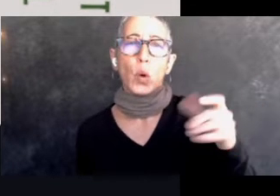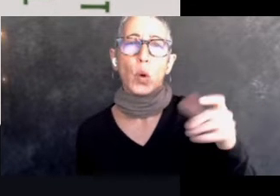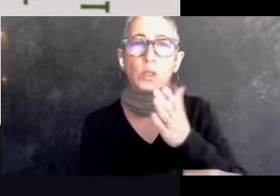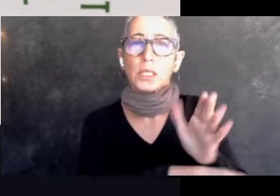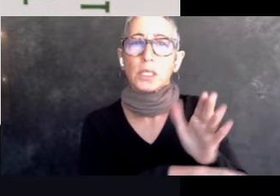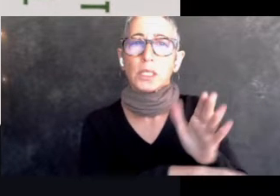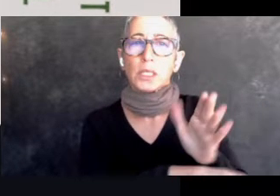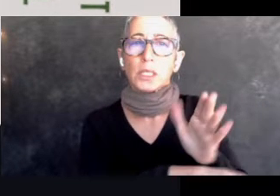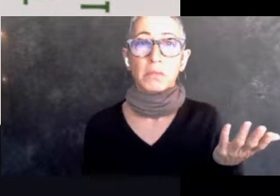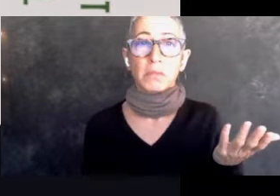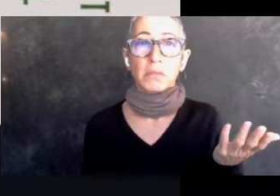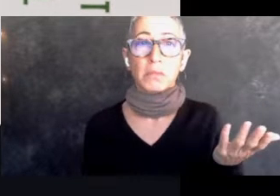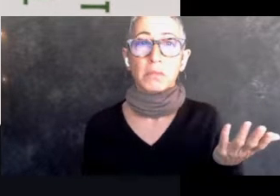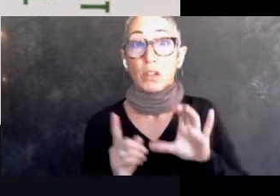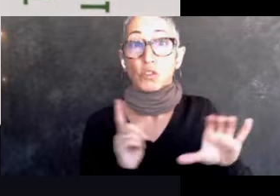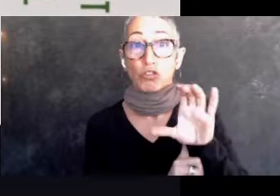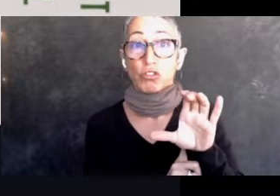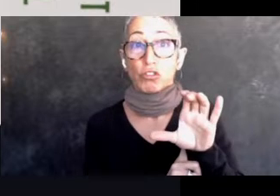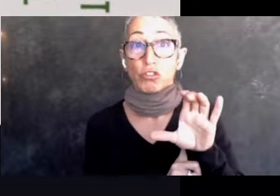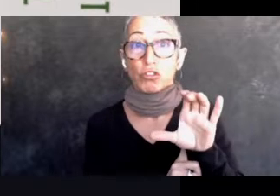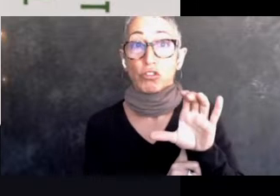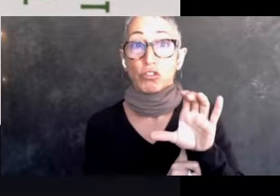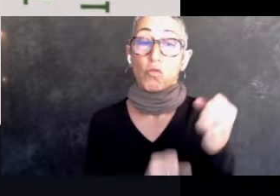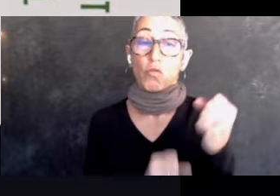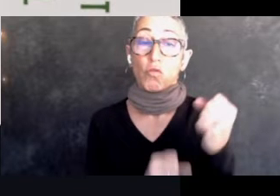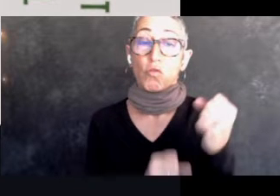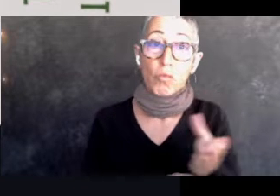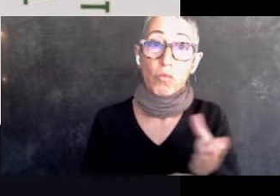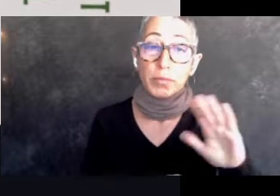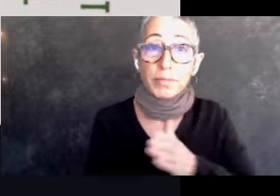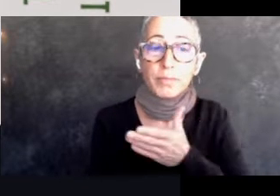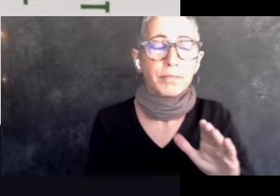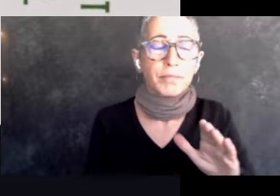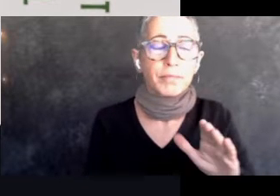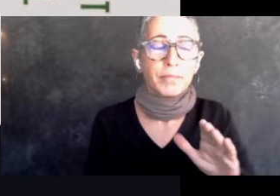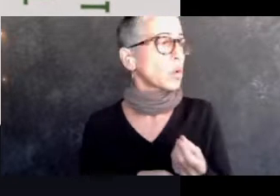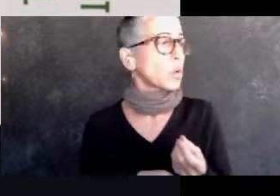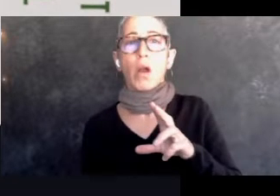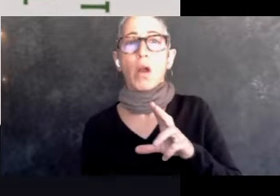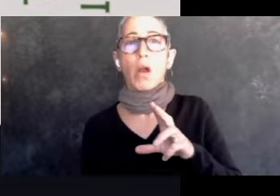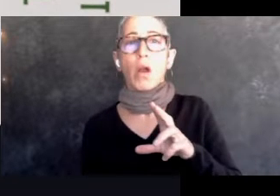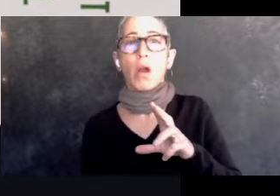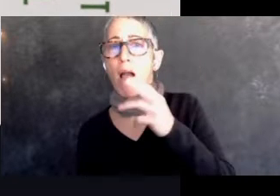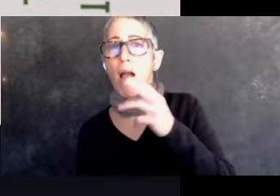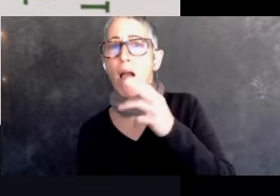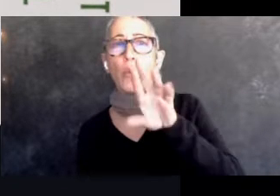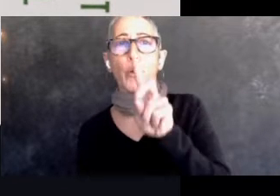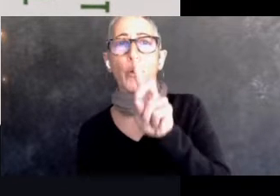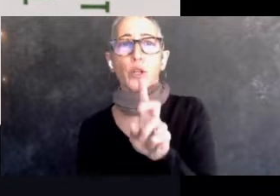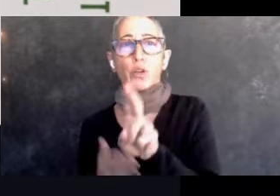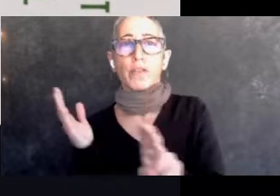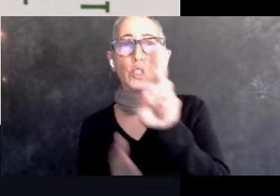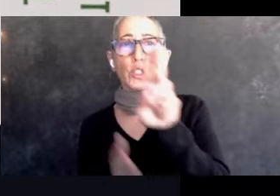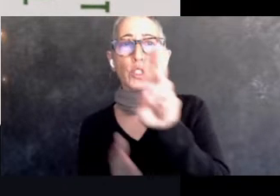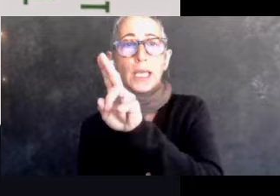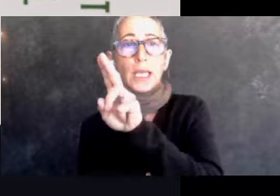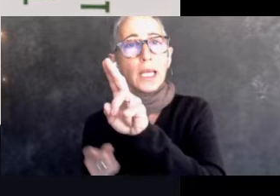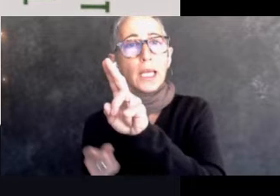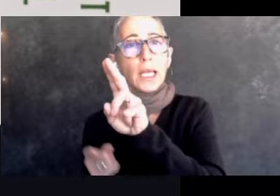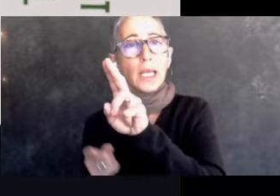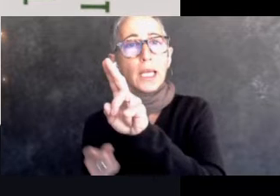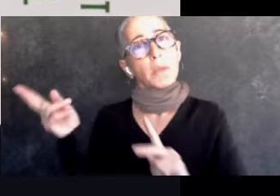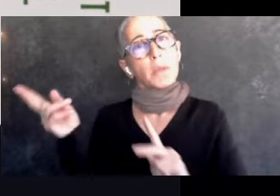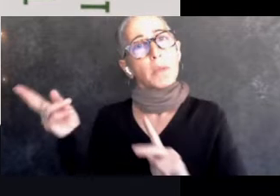and, you know, or, or how Howard university, um, people who moved around there were